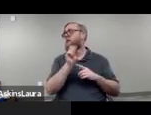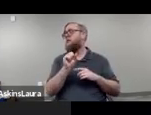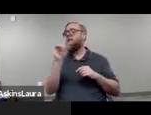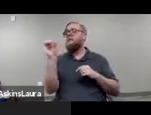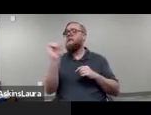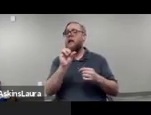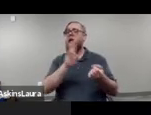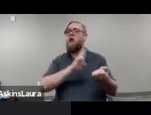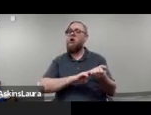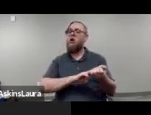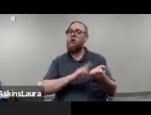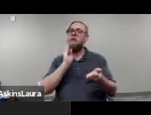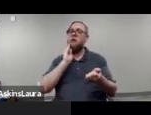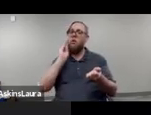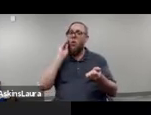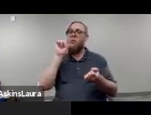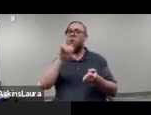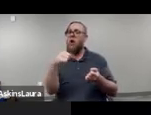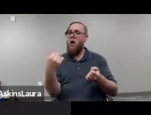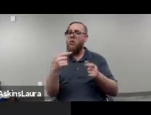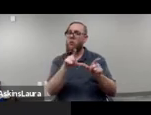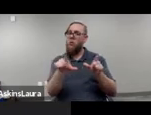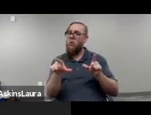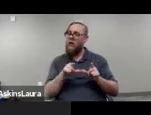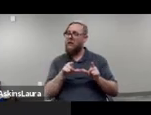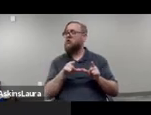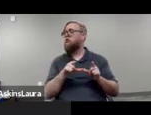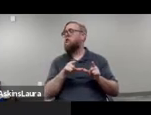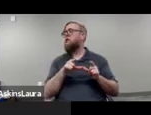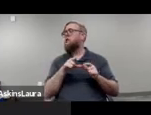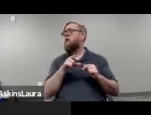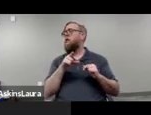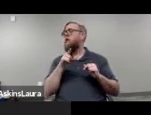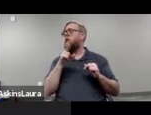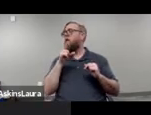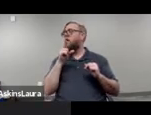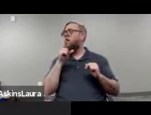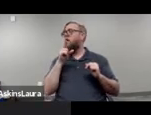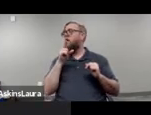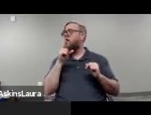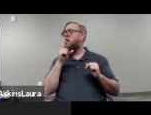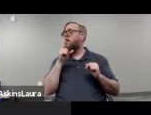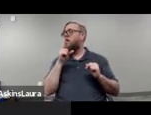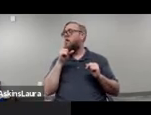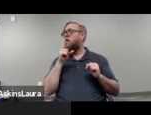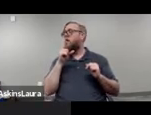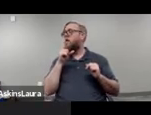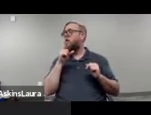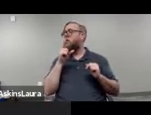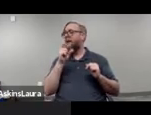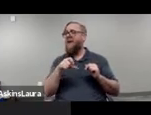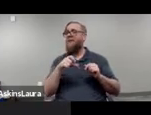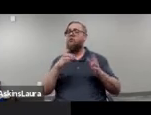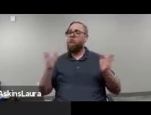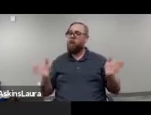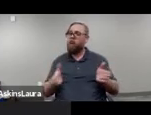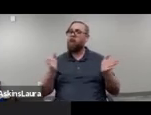other places that that um that need that push some advocacy